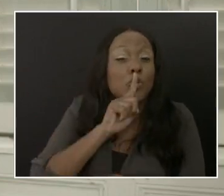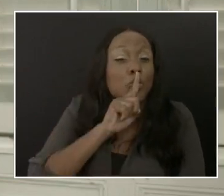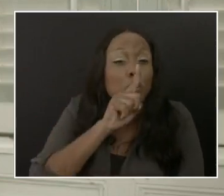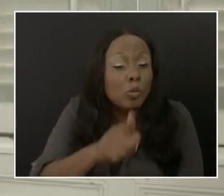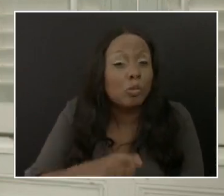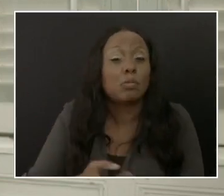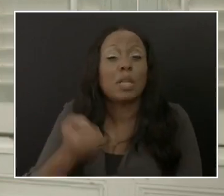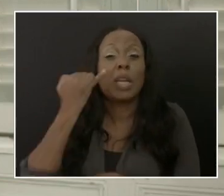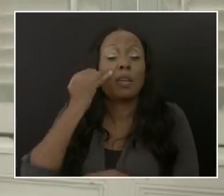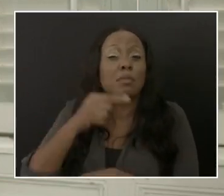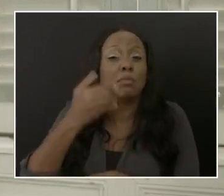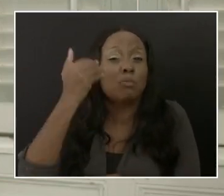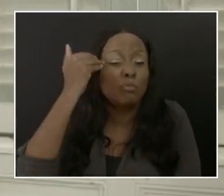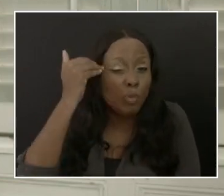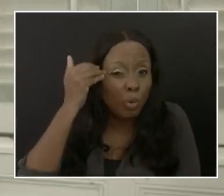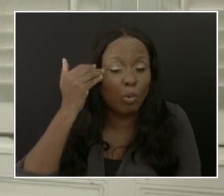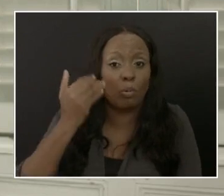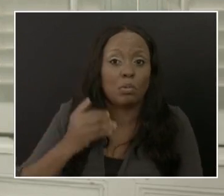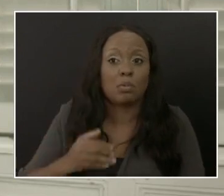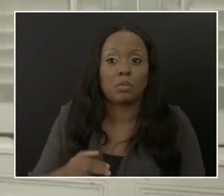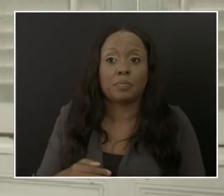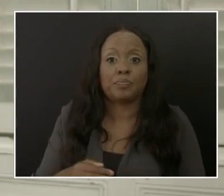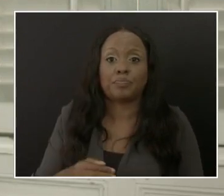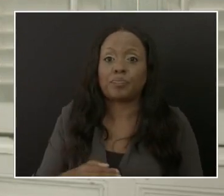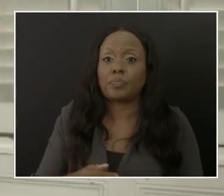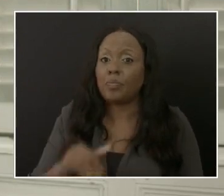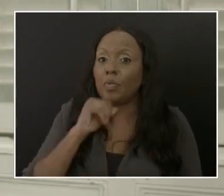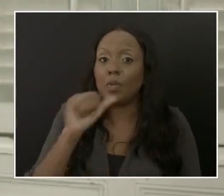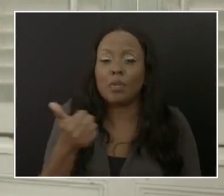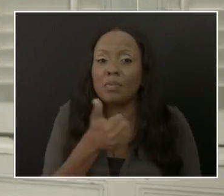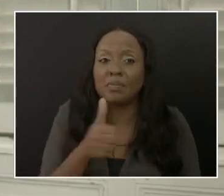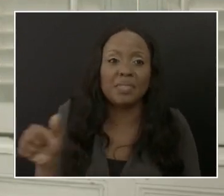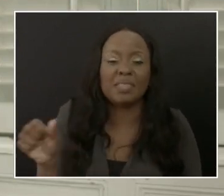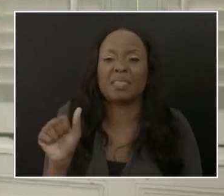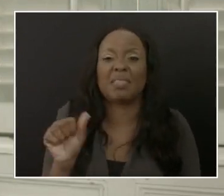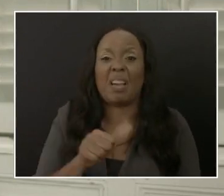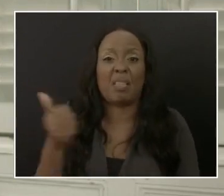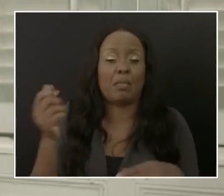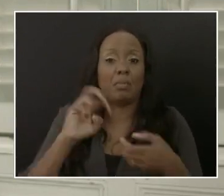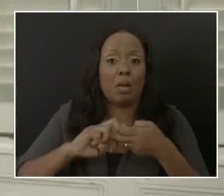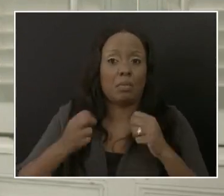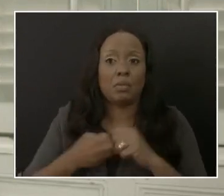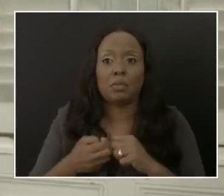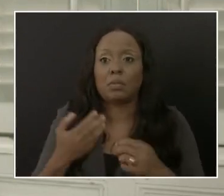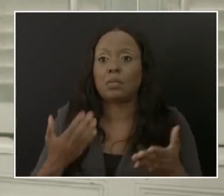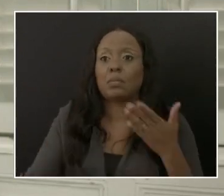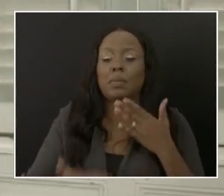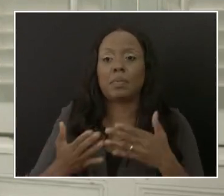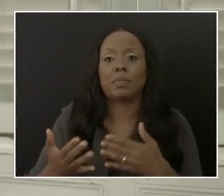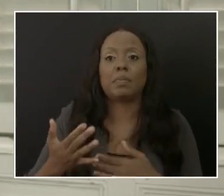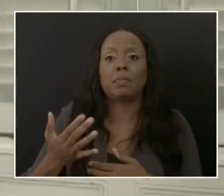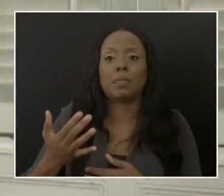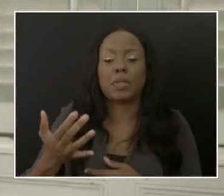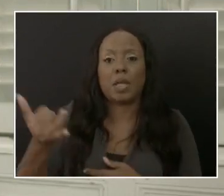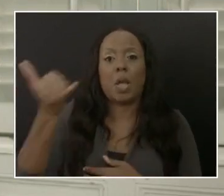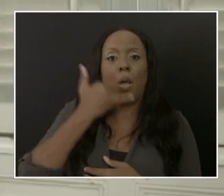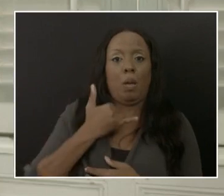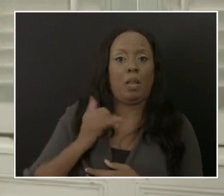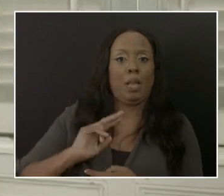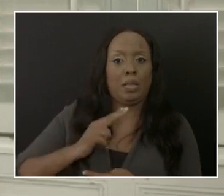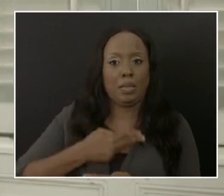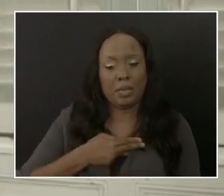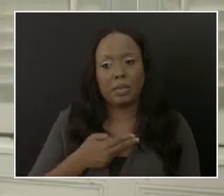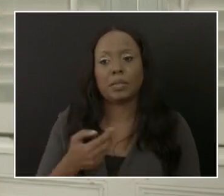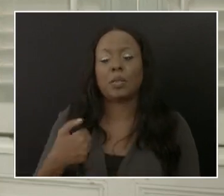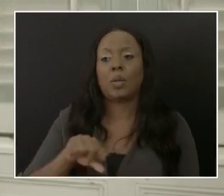know that there aren't any other underlying issues, it may be possible to give the COVID unit a call and we can come